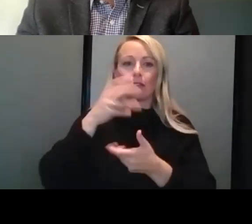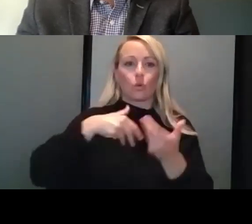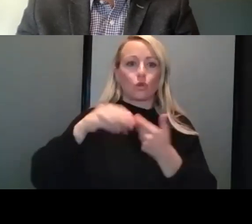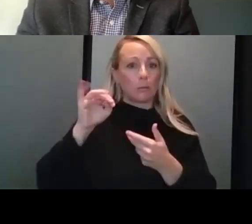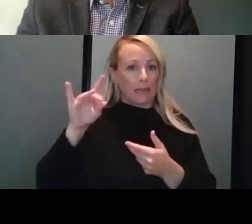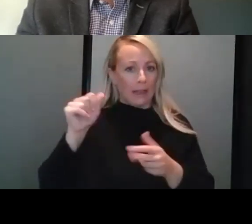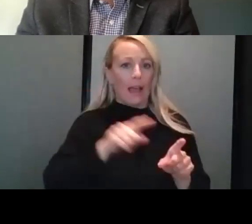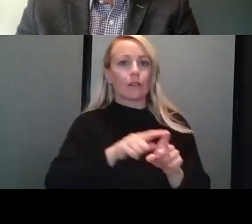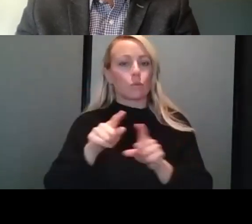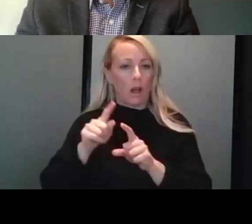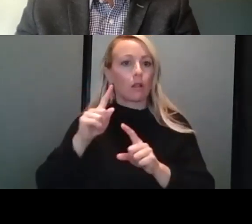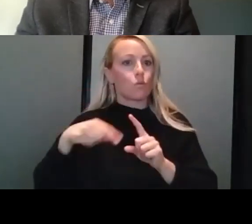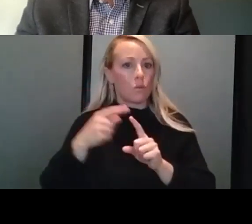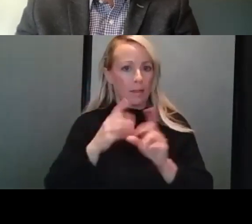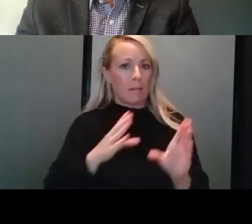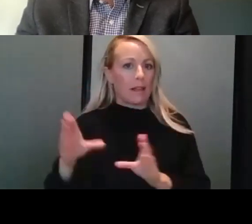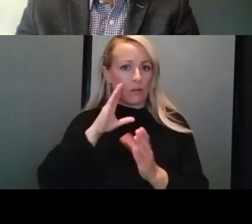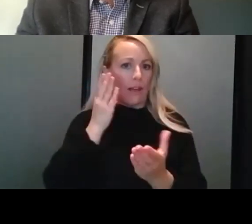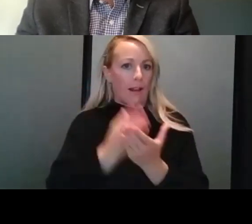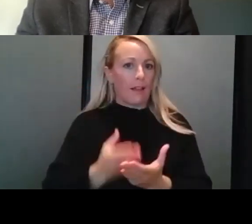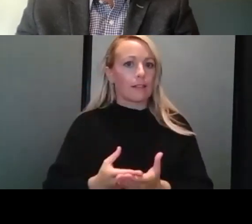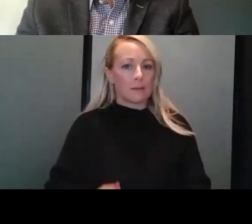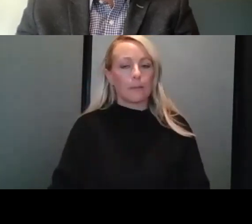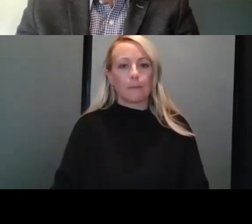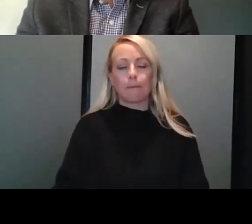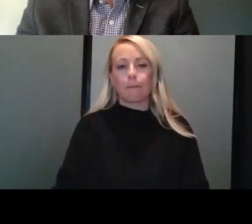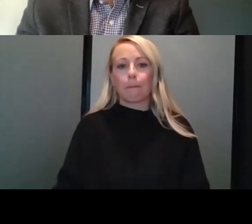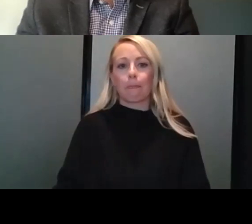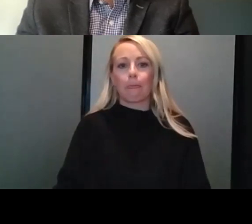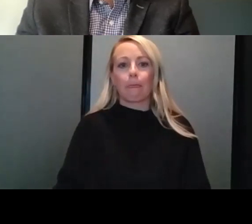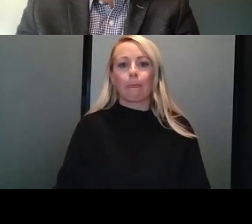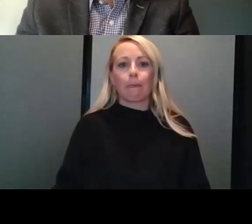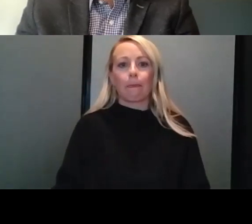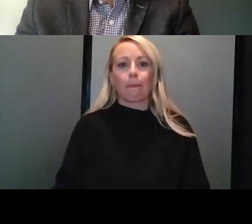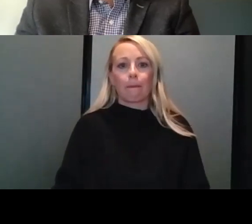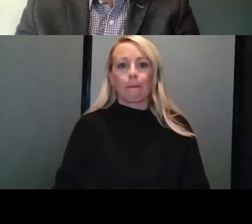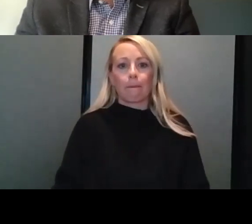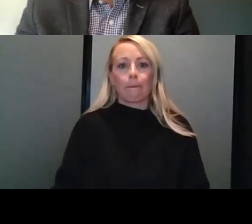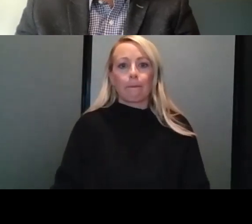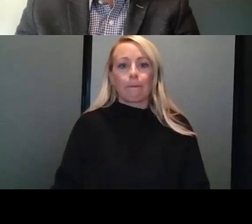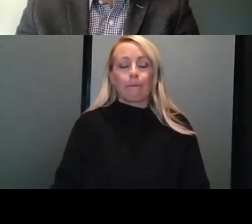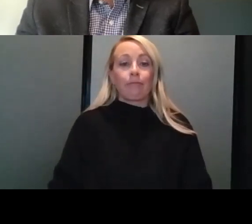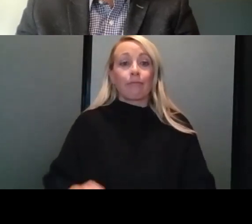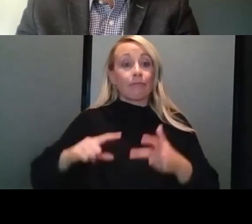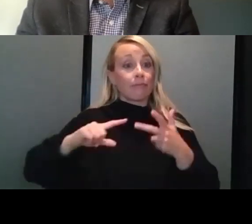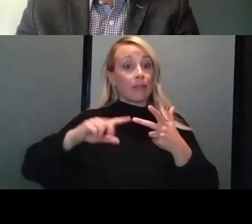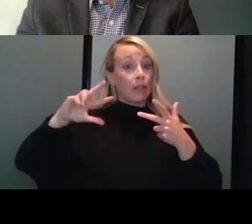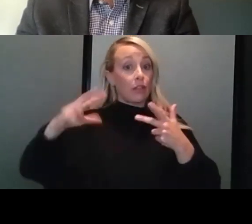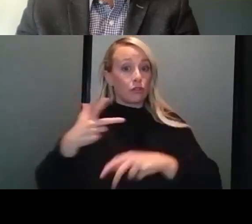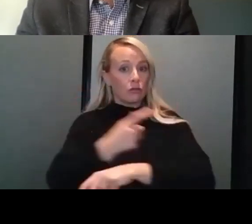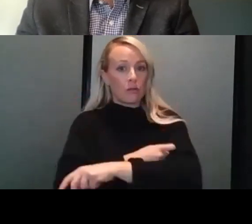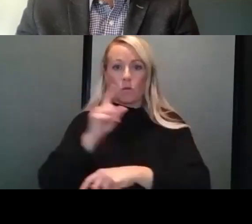when those plans are finalized. These third shots only apply to the